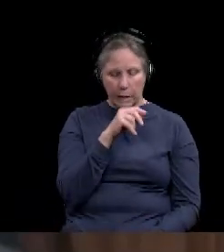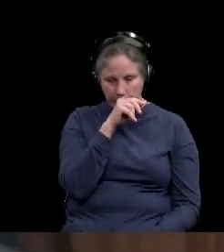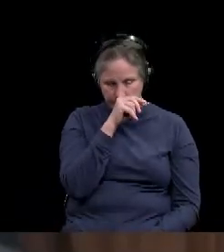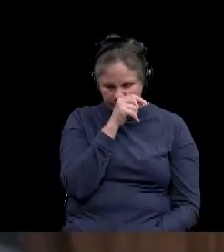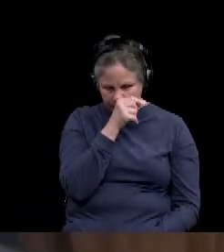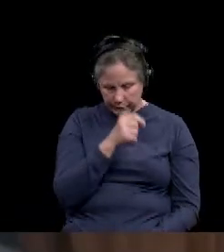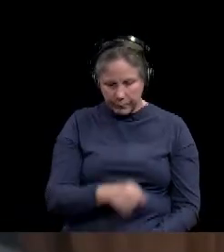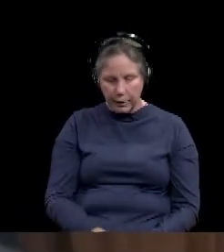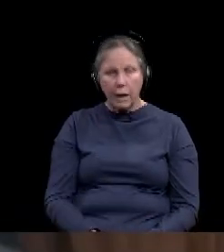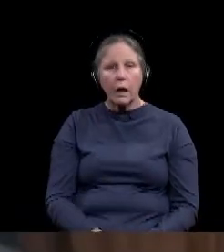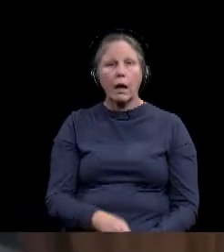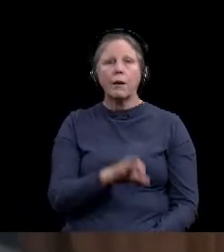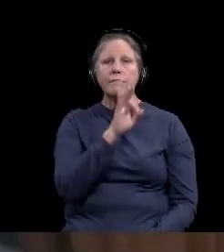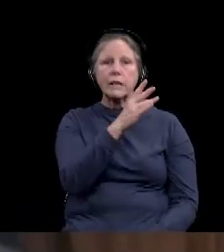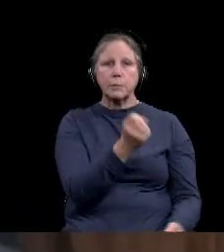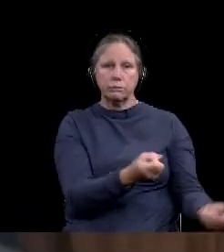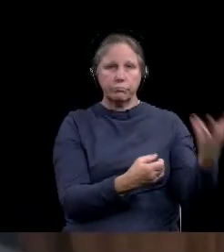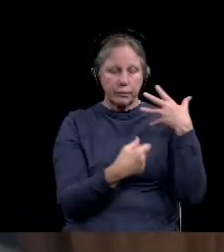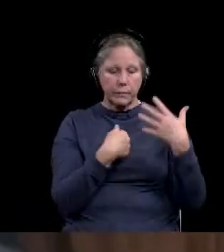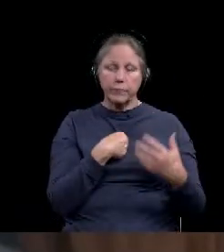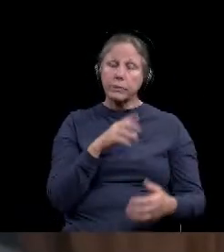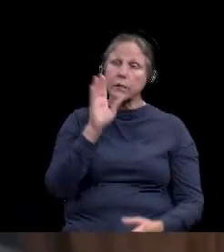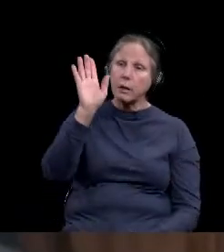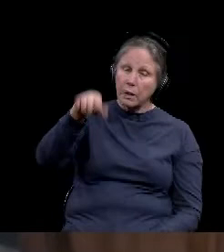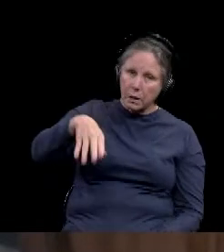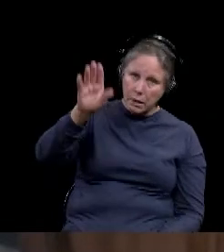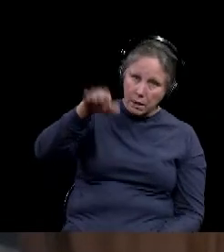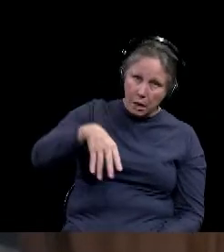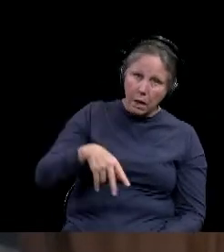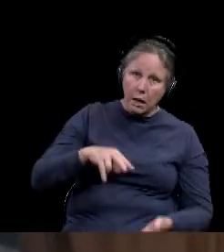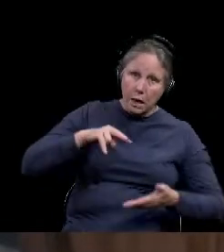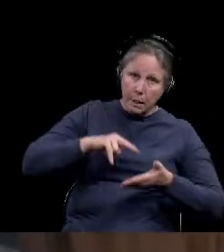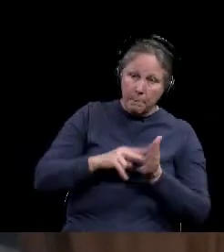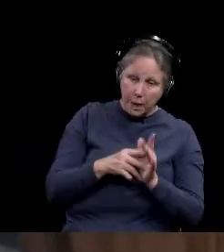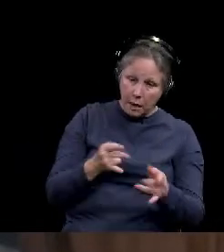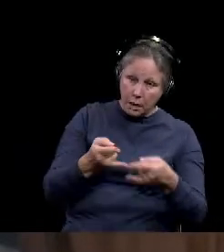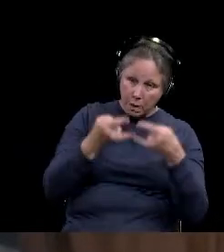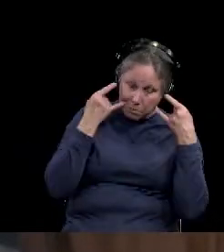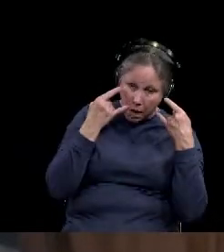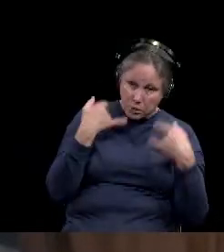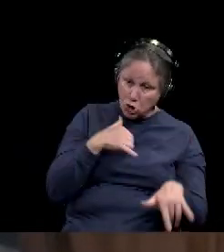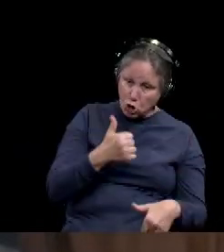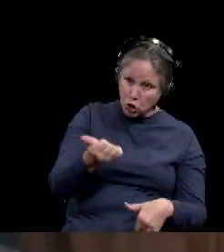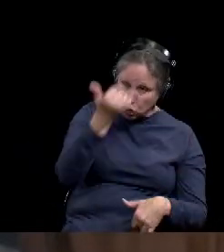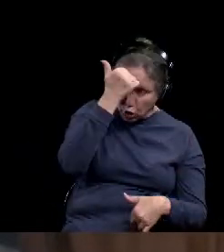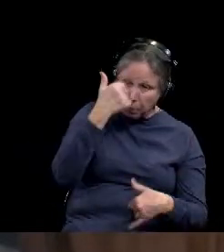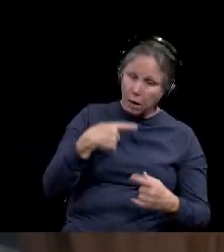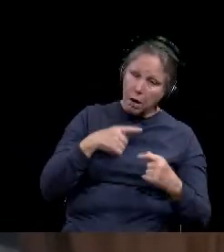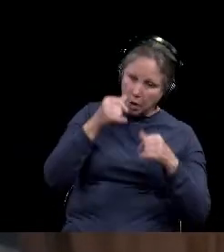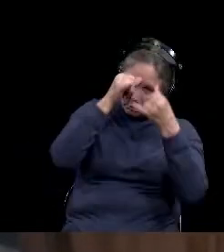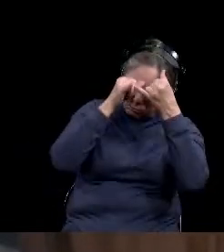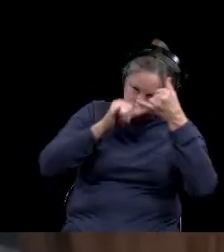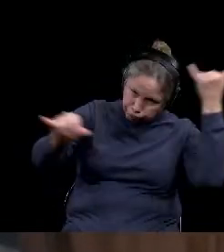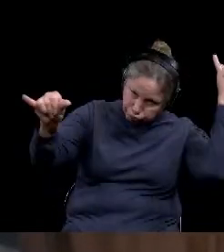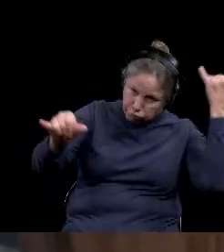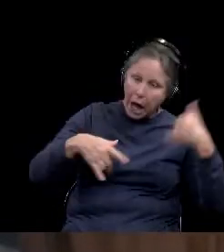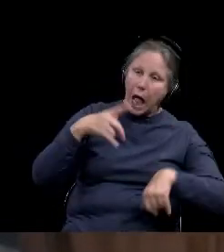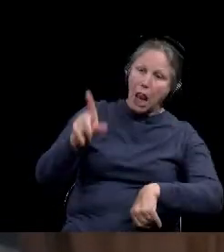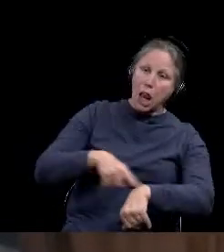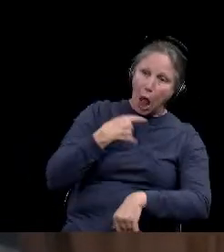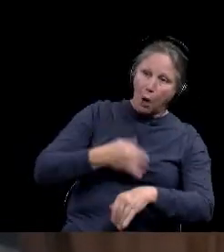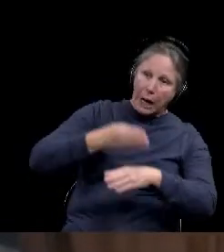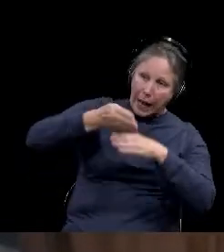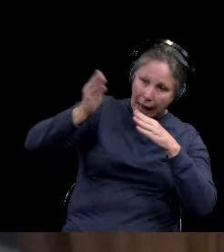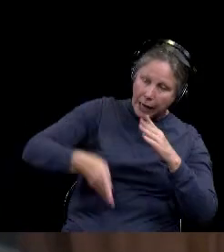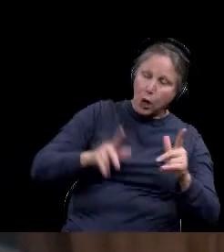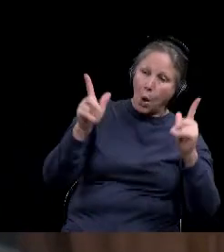our social media. How much longer are we all going to be wearing these dumb masks? We are really tired of it. Please end this